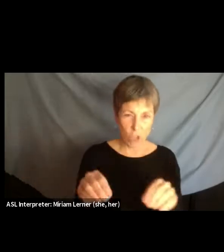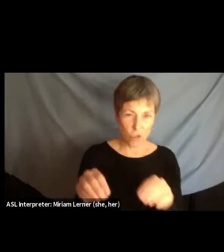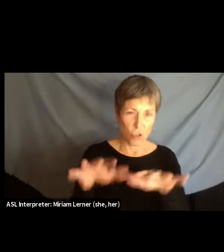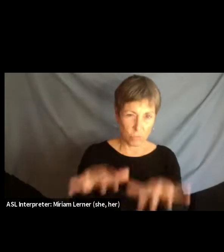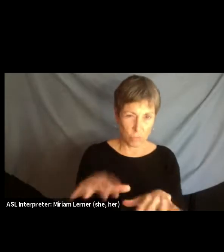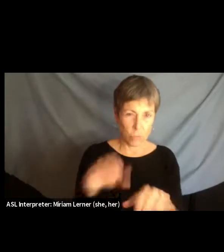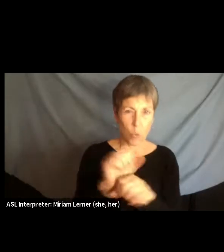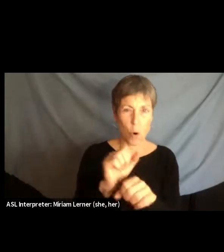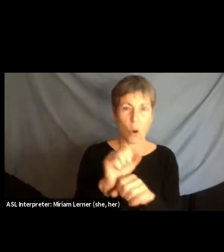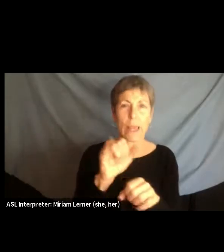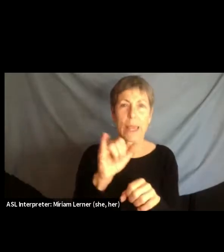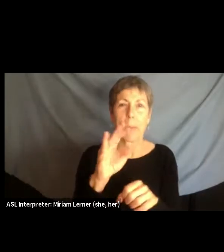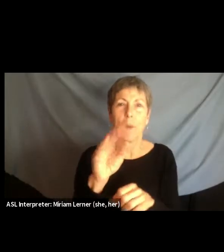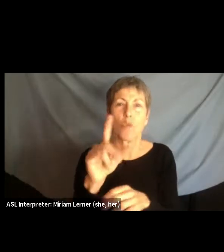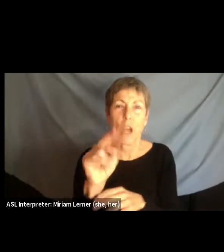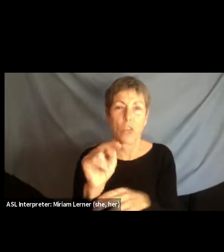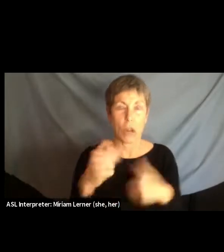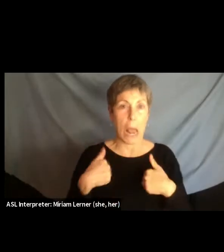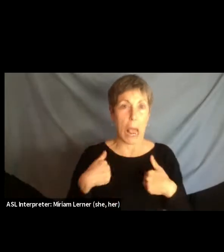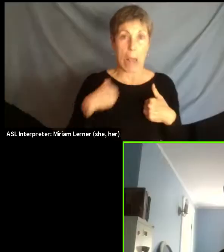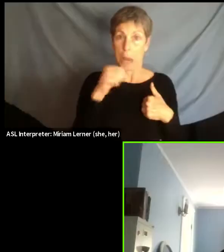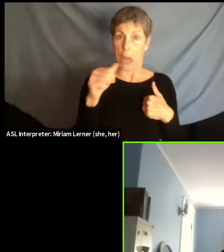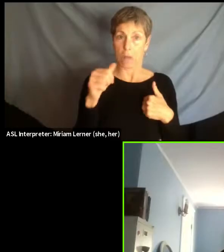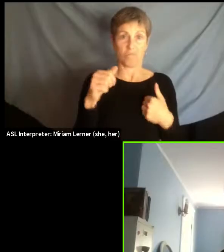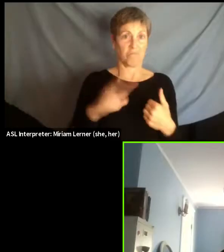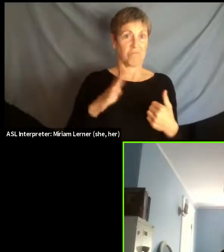really glad to be on this panel with you all.